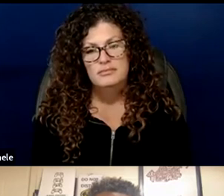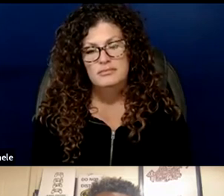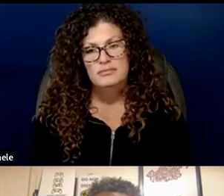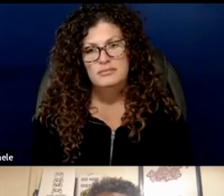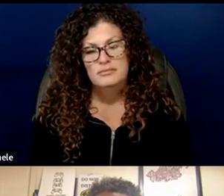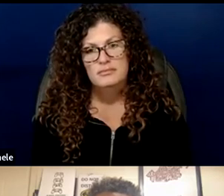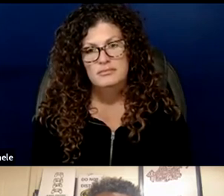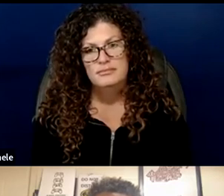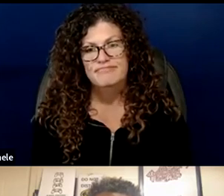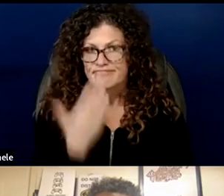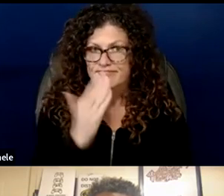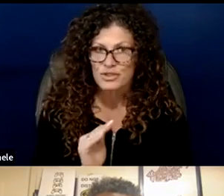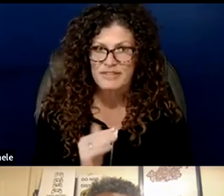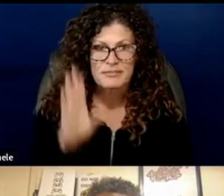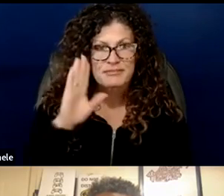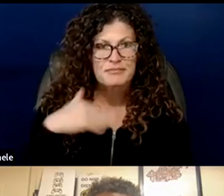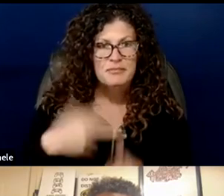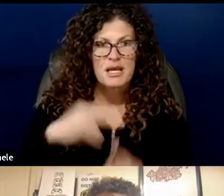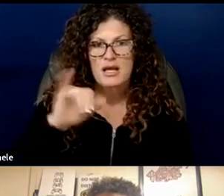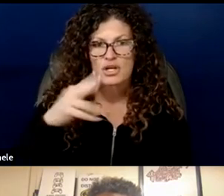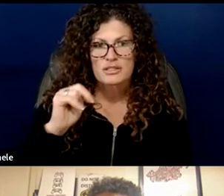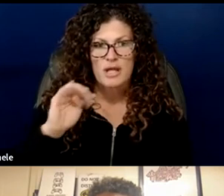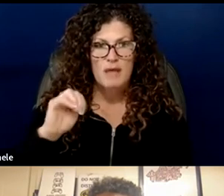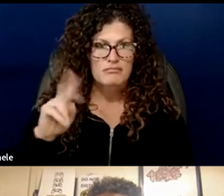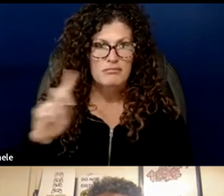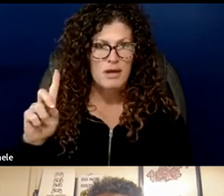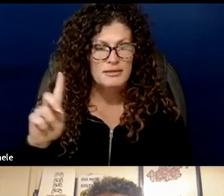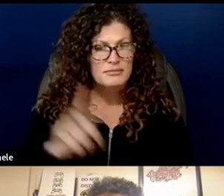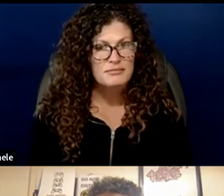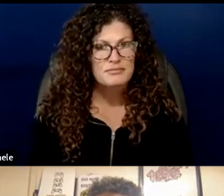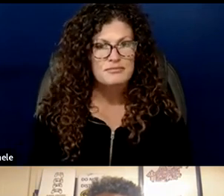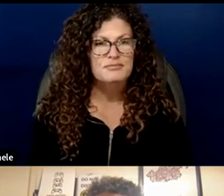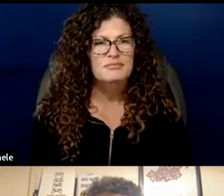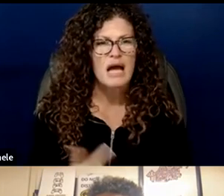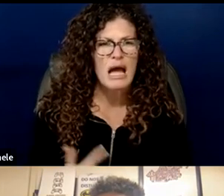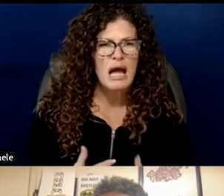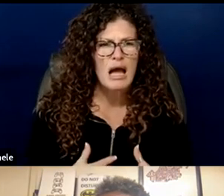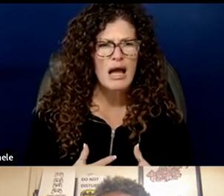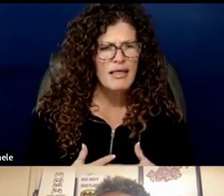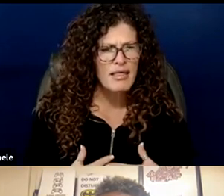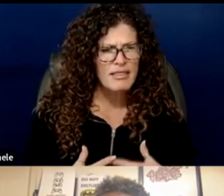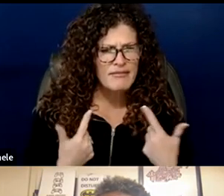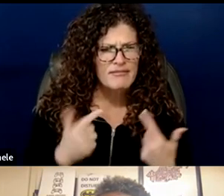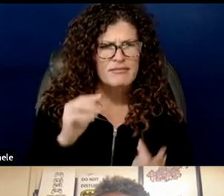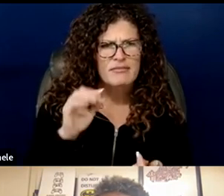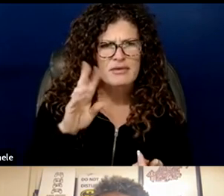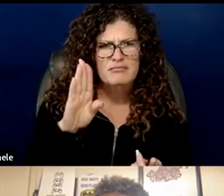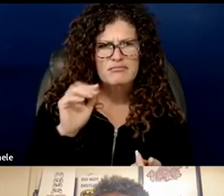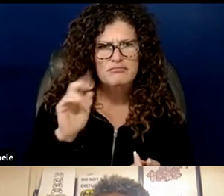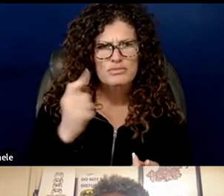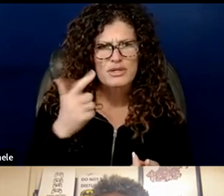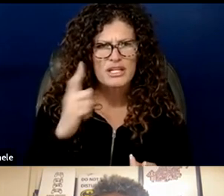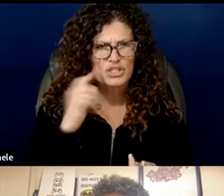good evening my name is john mudd i'm a resident of bridge and a long-time education advocate in